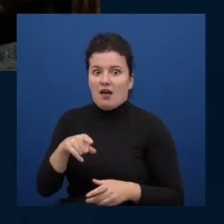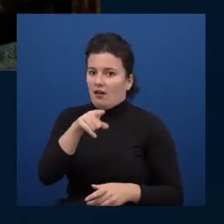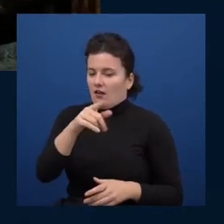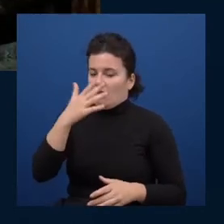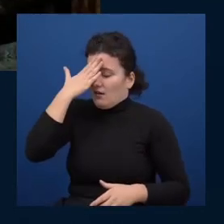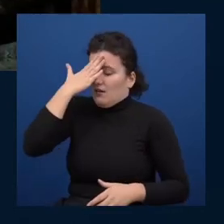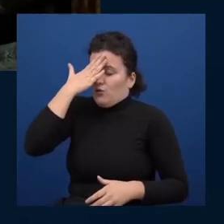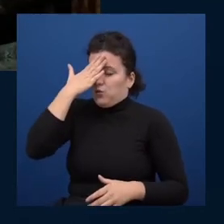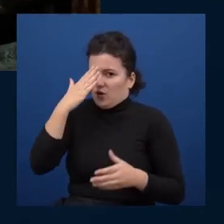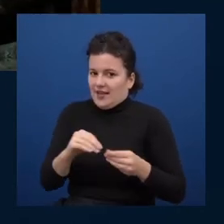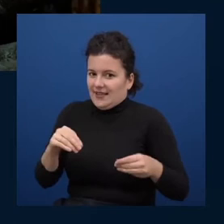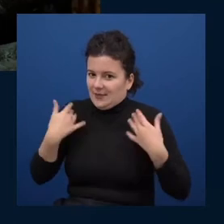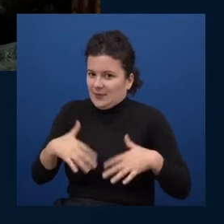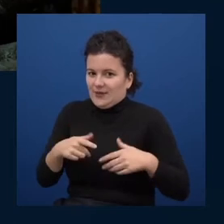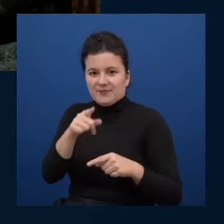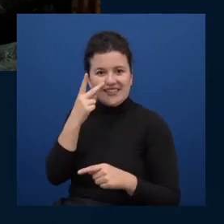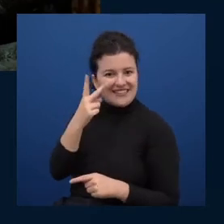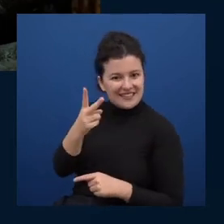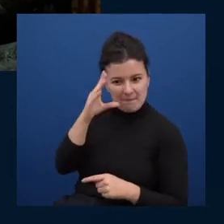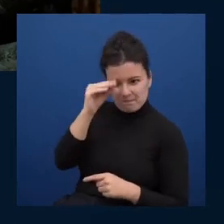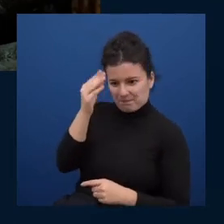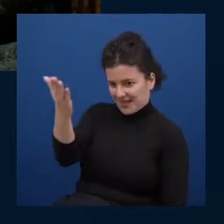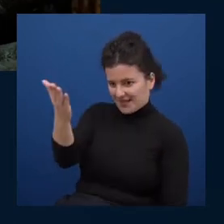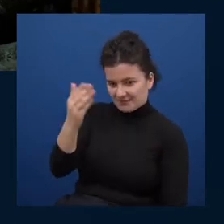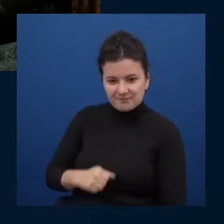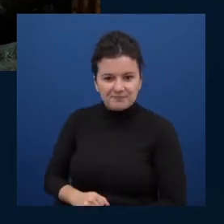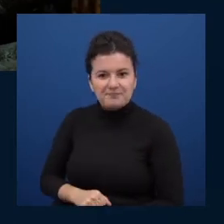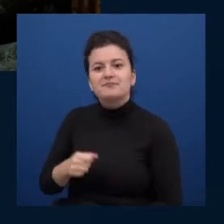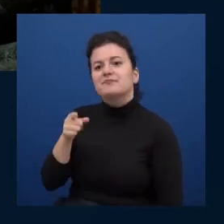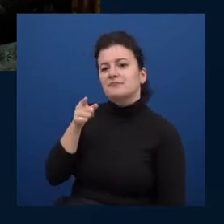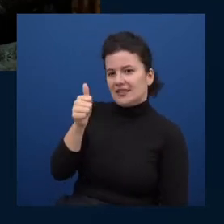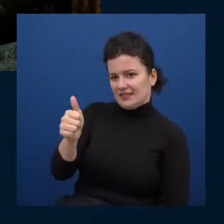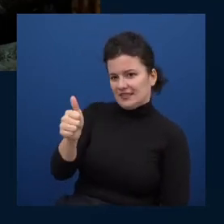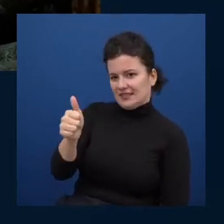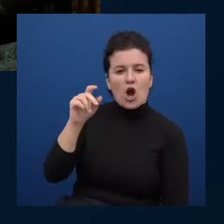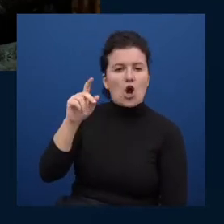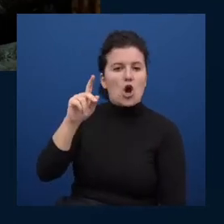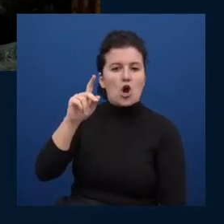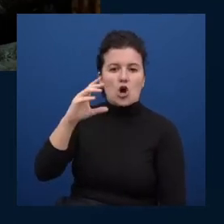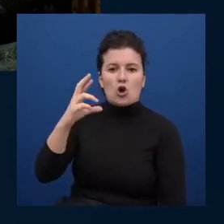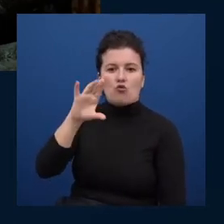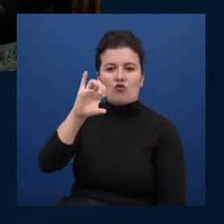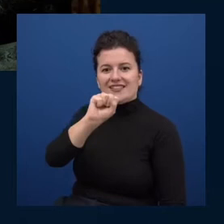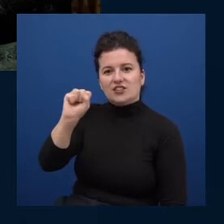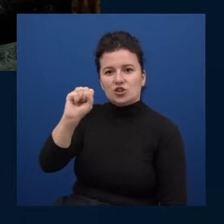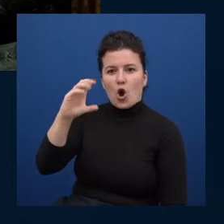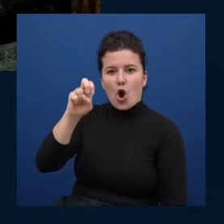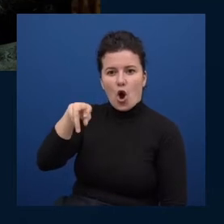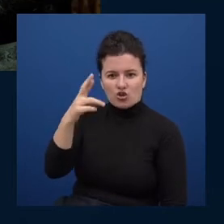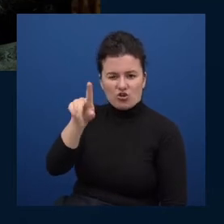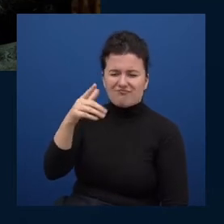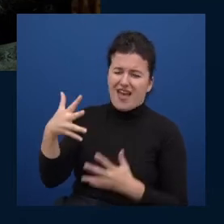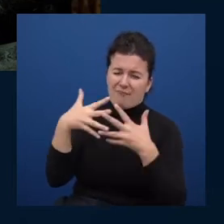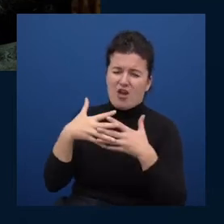you this lovely gentleman uh is named chris connor and he's a kind of a somewhat famous american actor